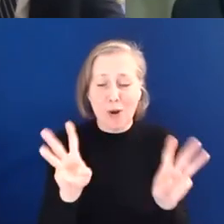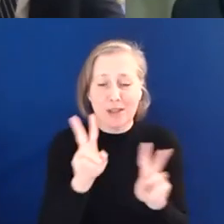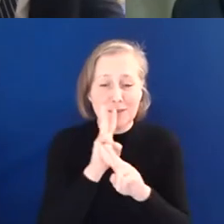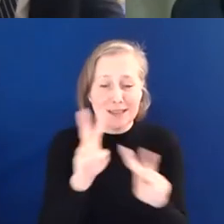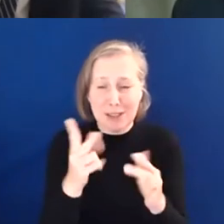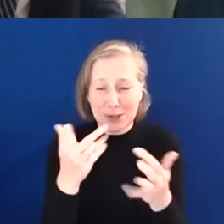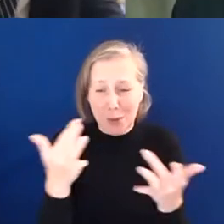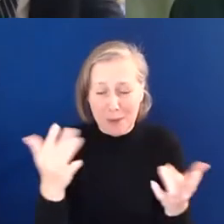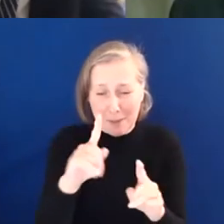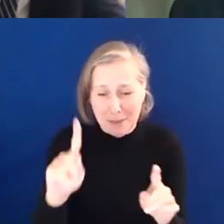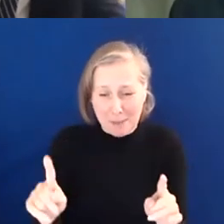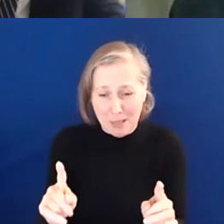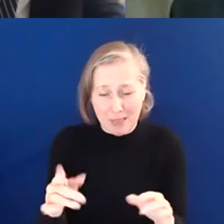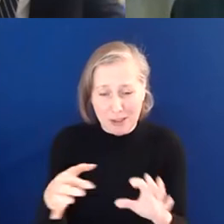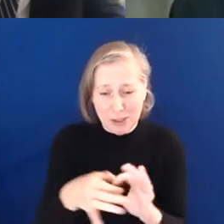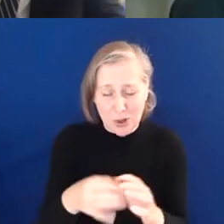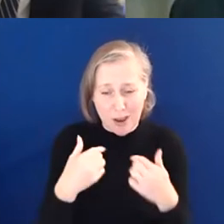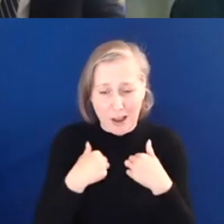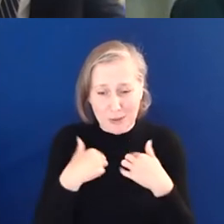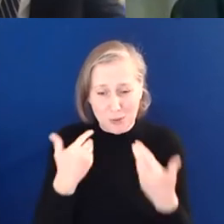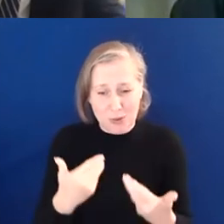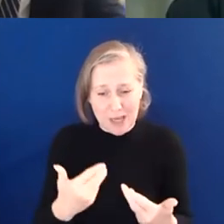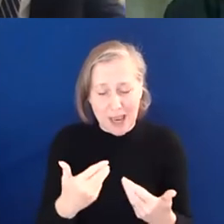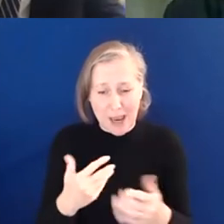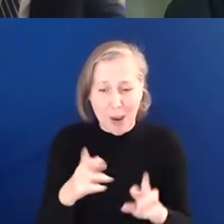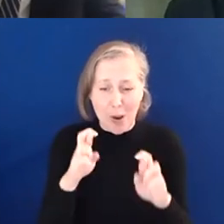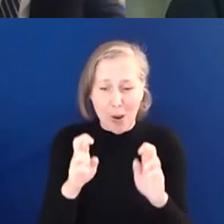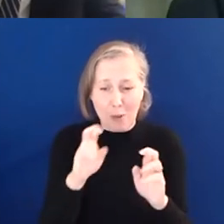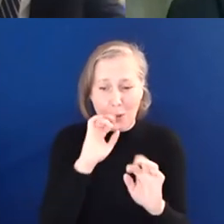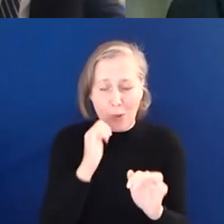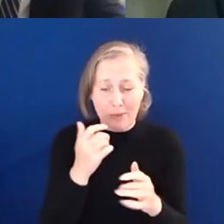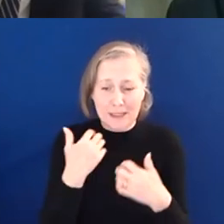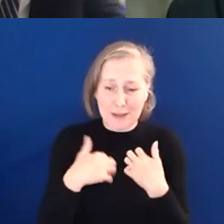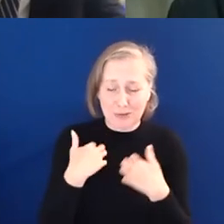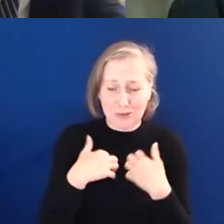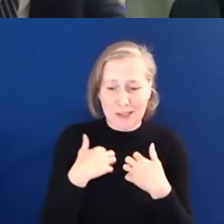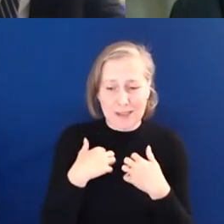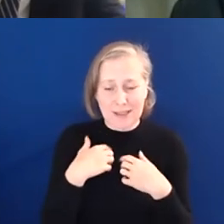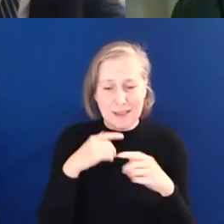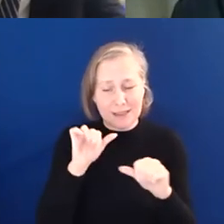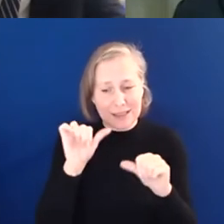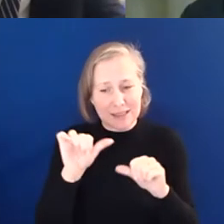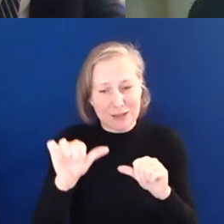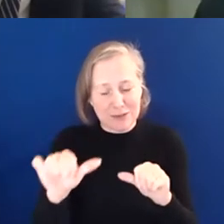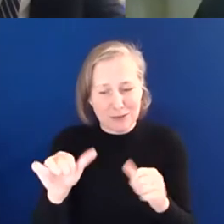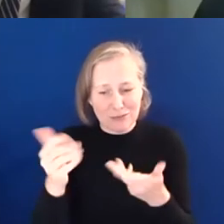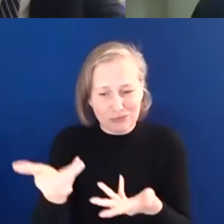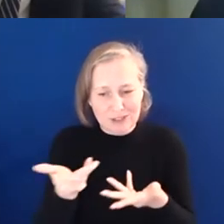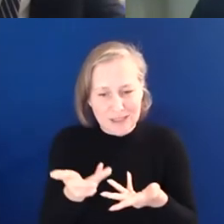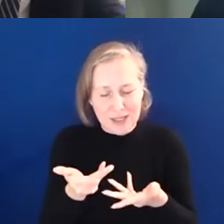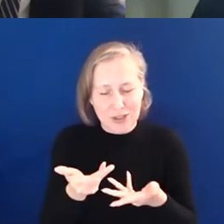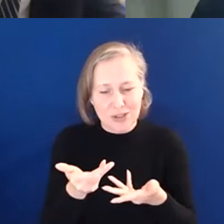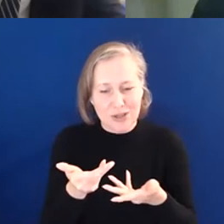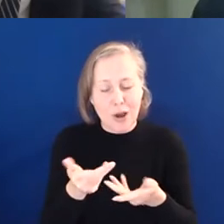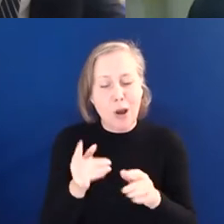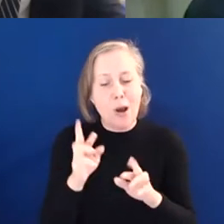joining us today for what I hope is going to be a really interesting series of presentations, followed by hopefully some really